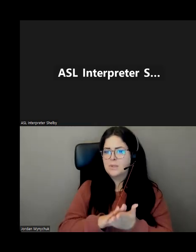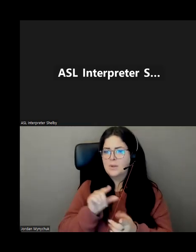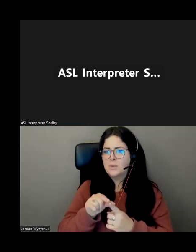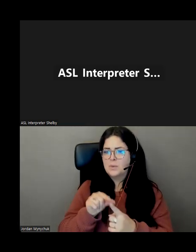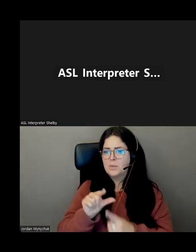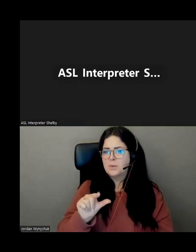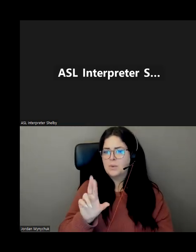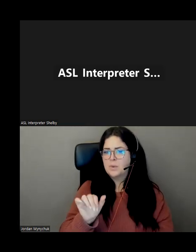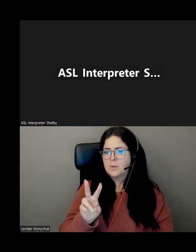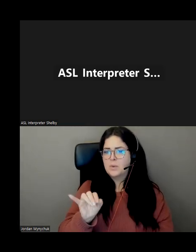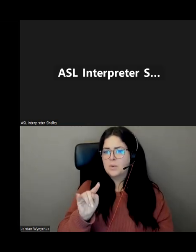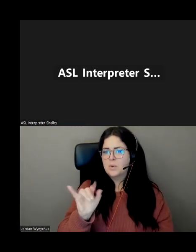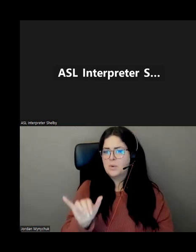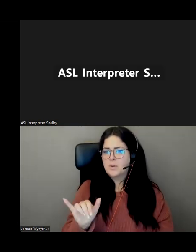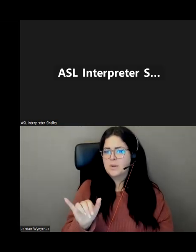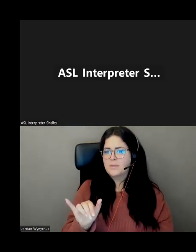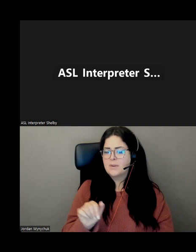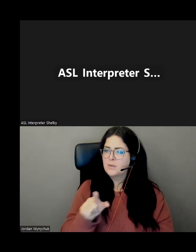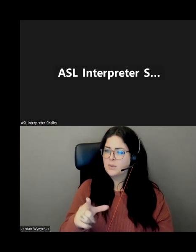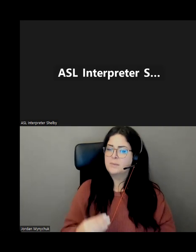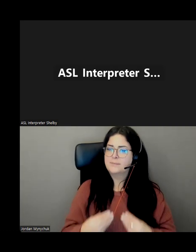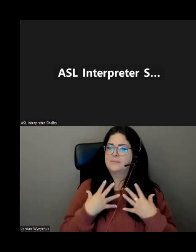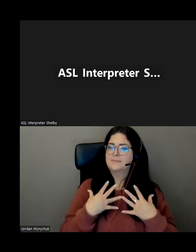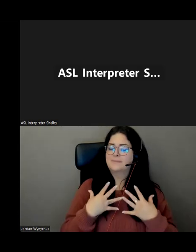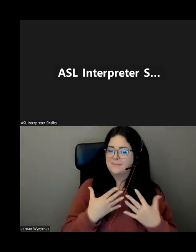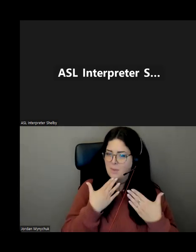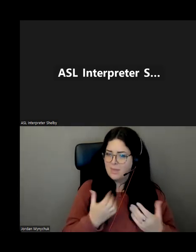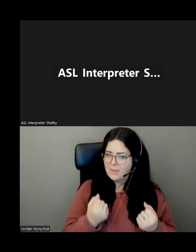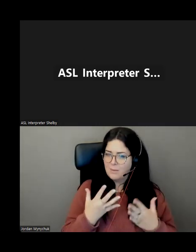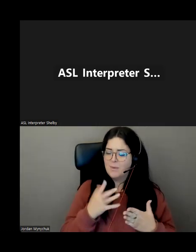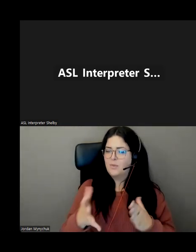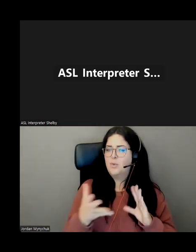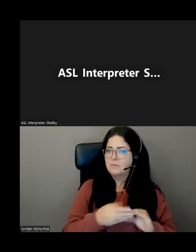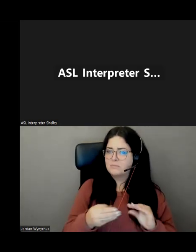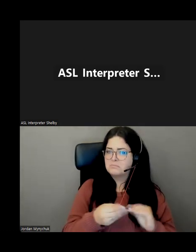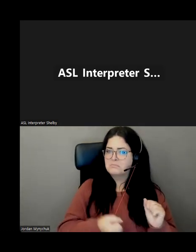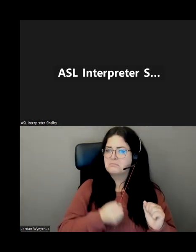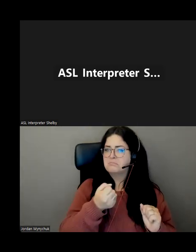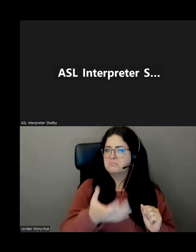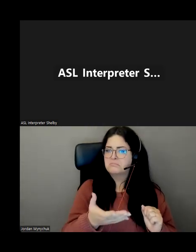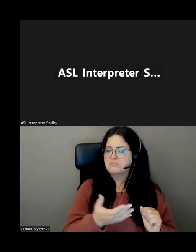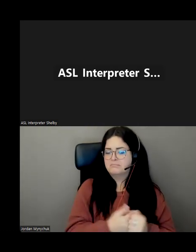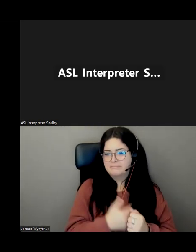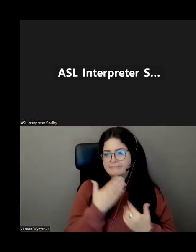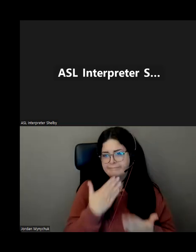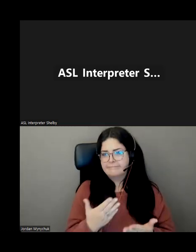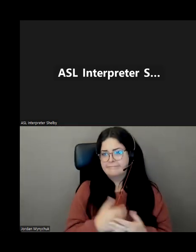whether you know this or not you're very inspiring so thank you so much for sharing that and your story